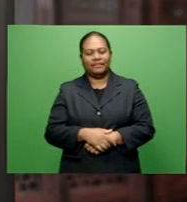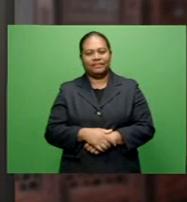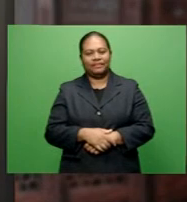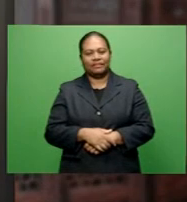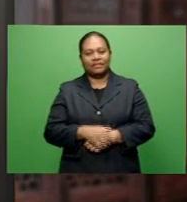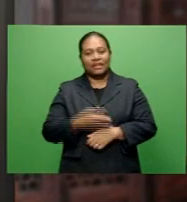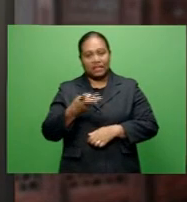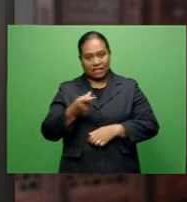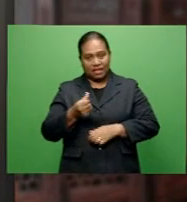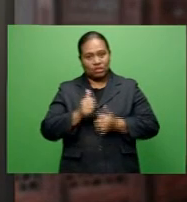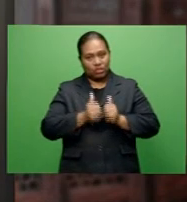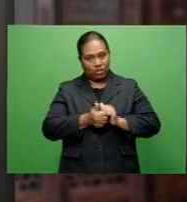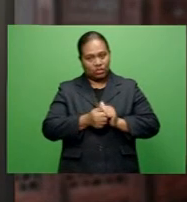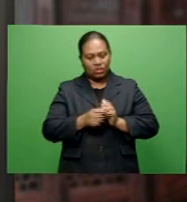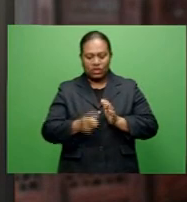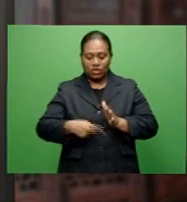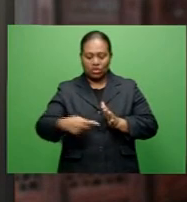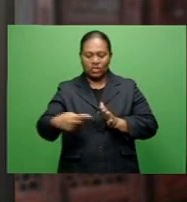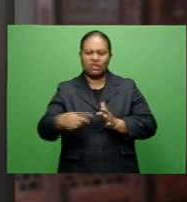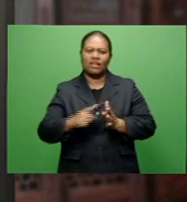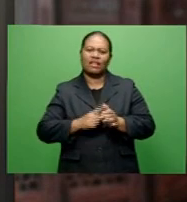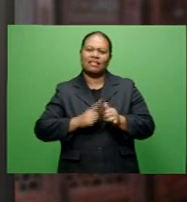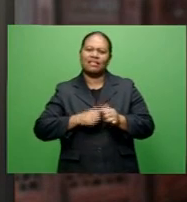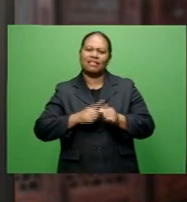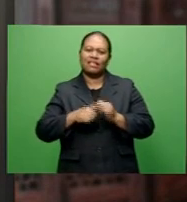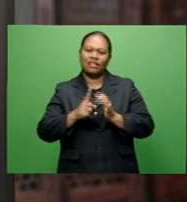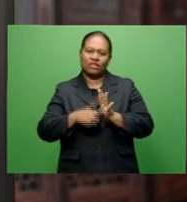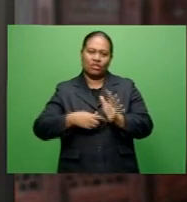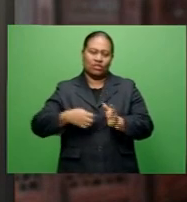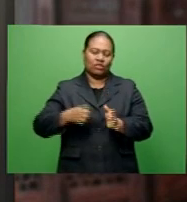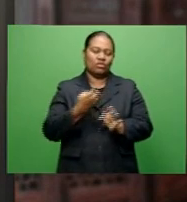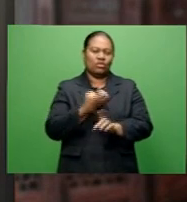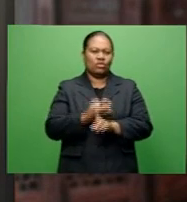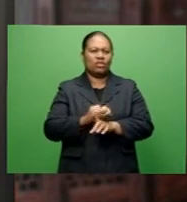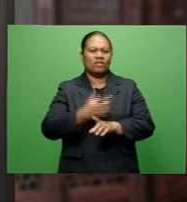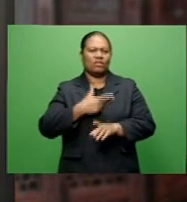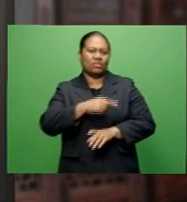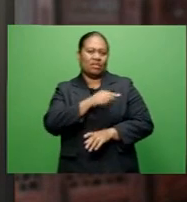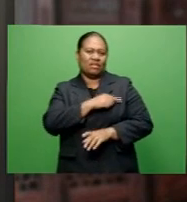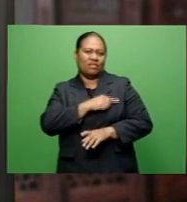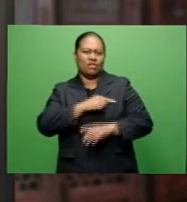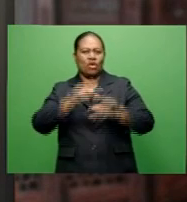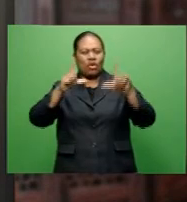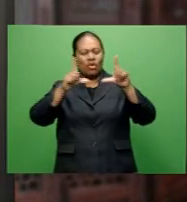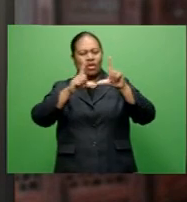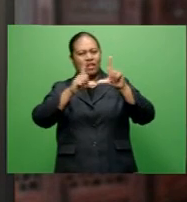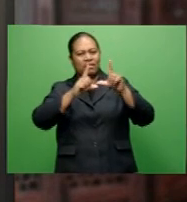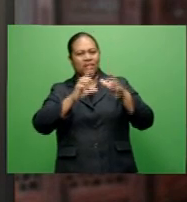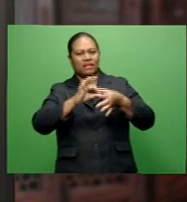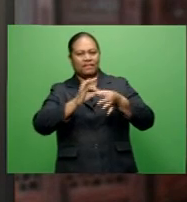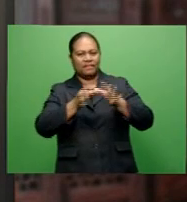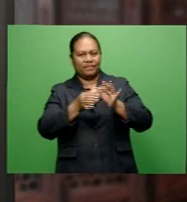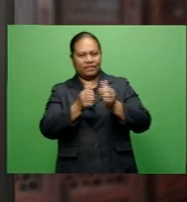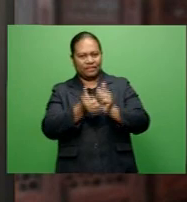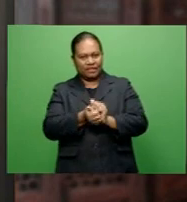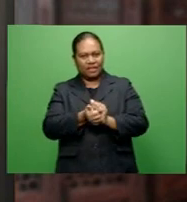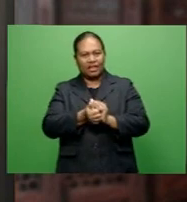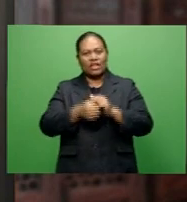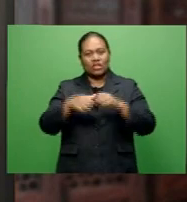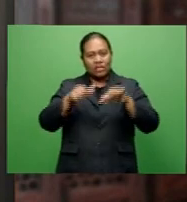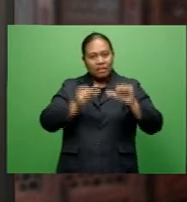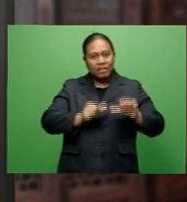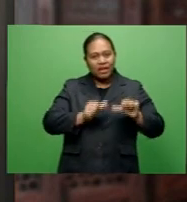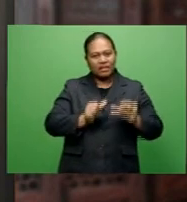Some sports will have until the end of June to qualify for the Tokyo Olympic Games. Oceania National Olympic Committee President